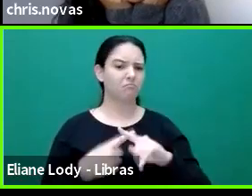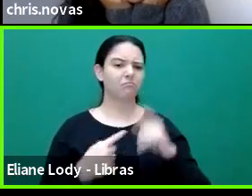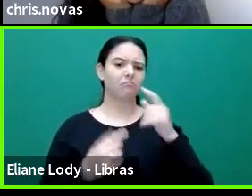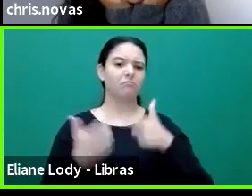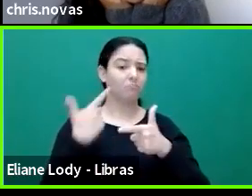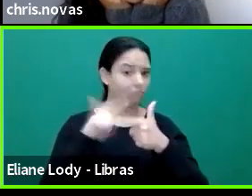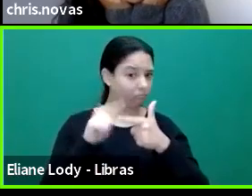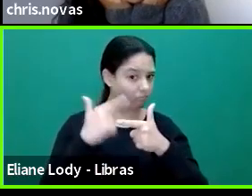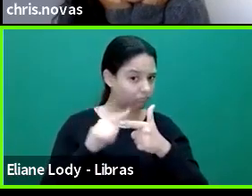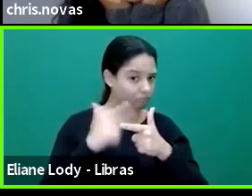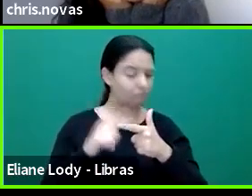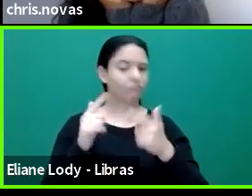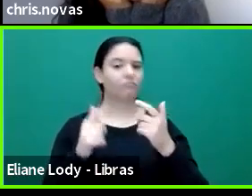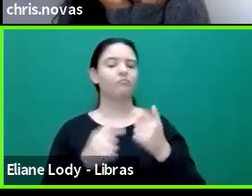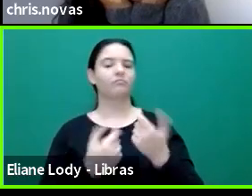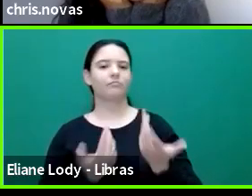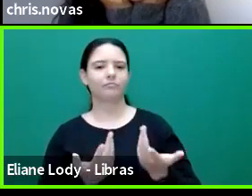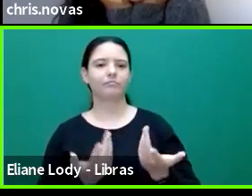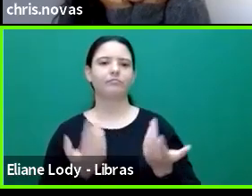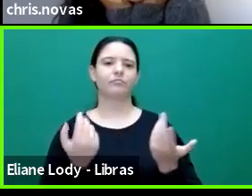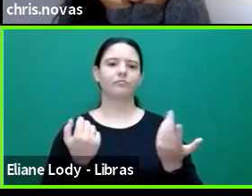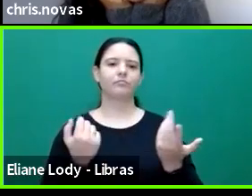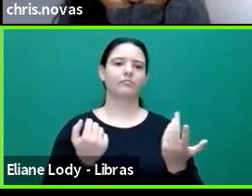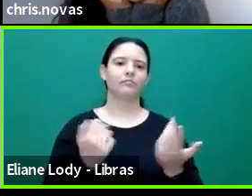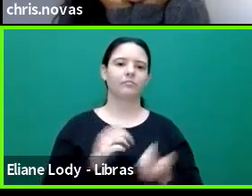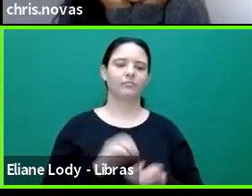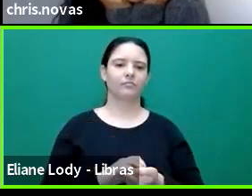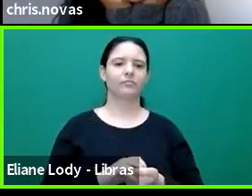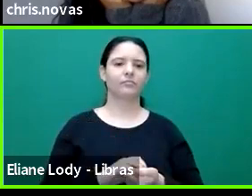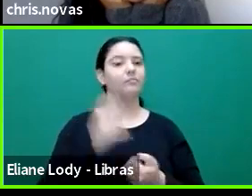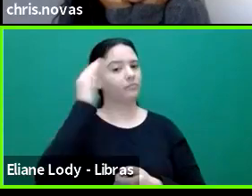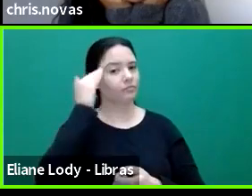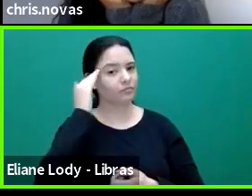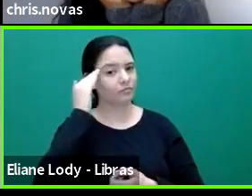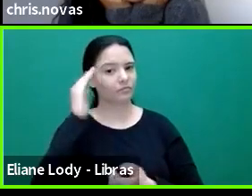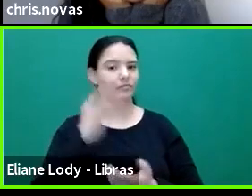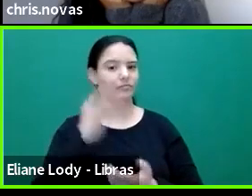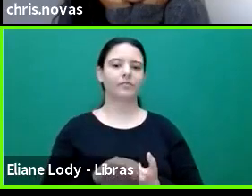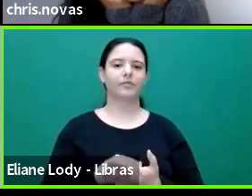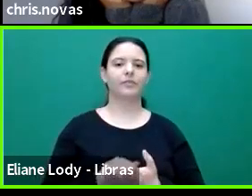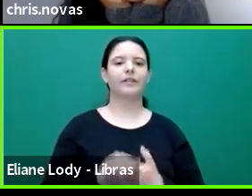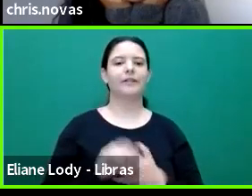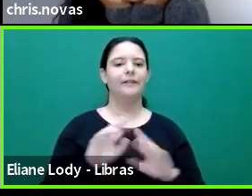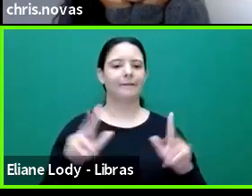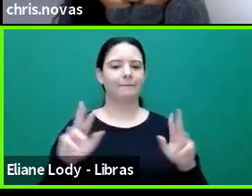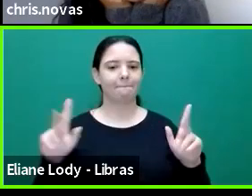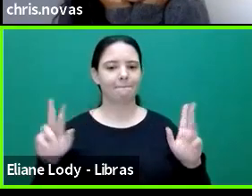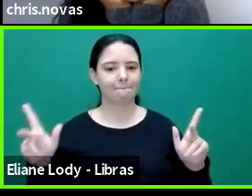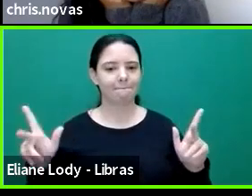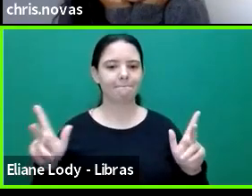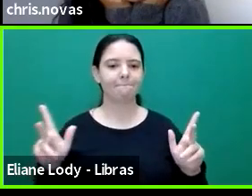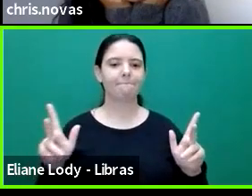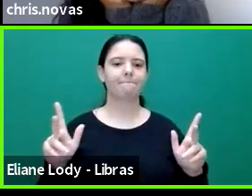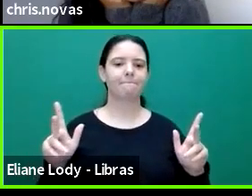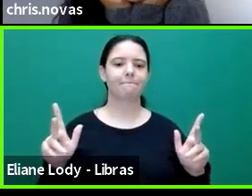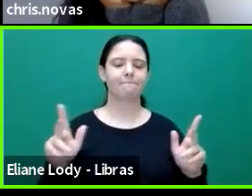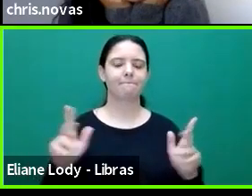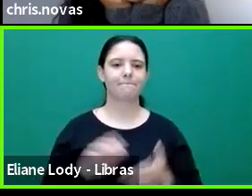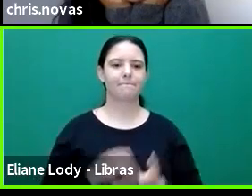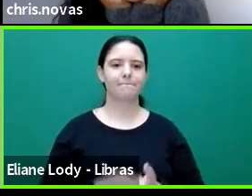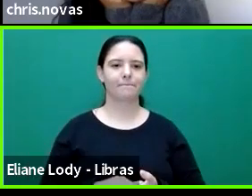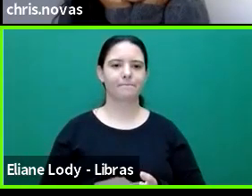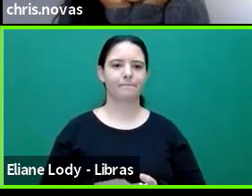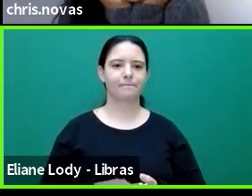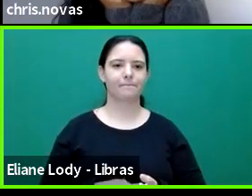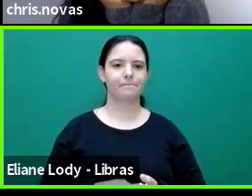that understanding of it is it tends to cool off everything. It gets rid of the effective dimensions